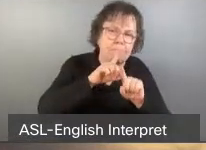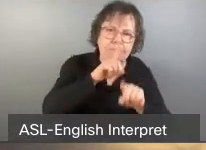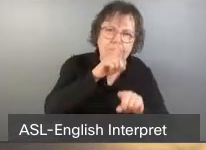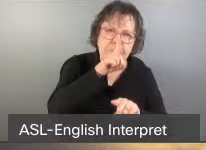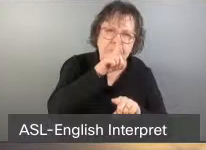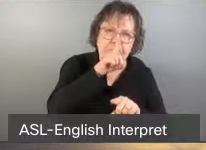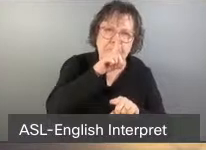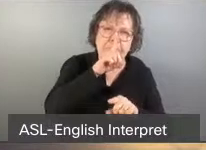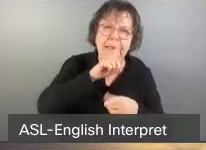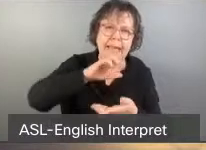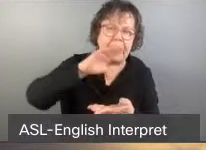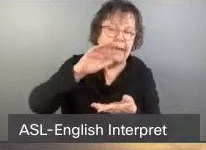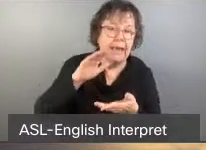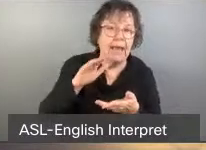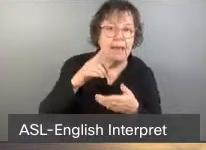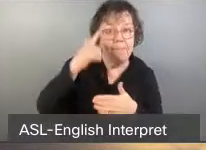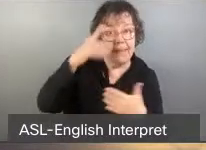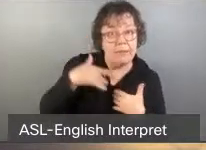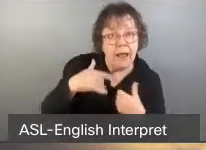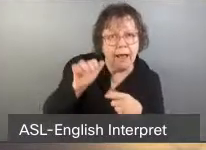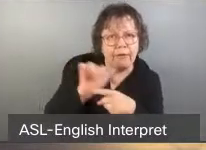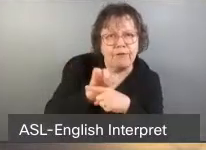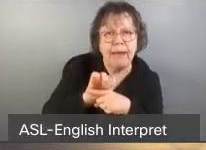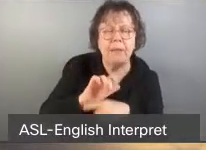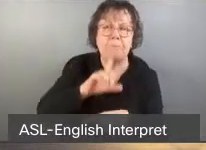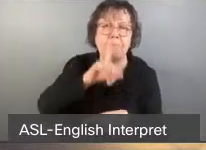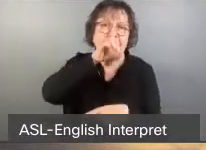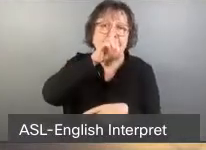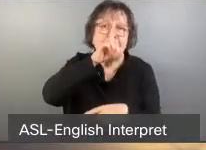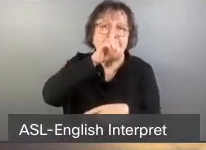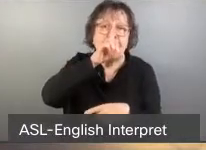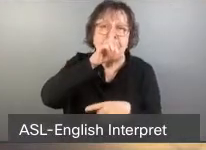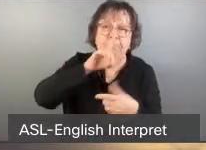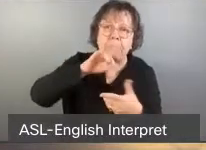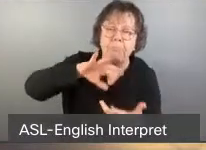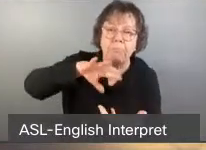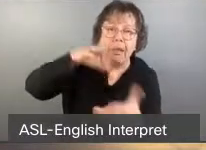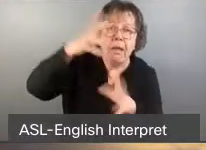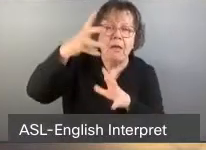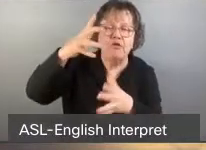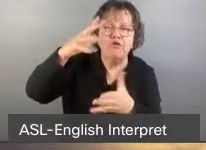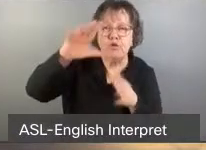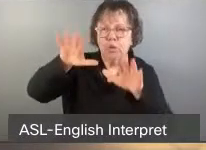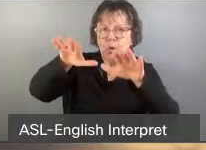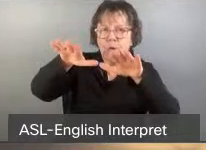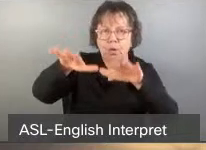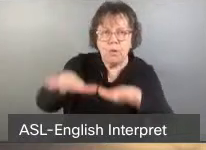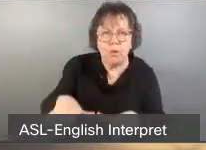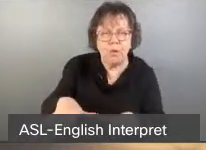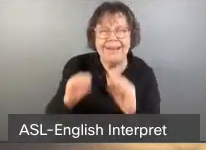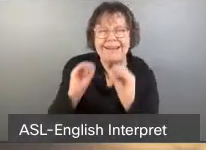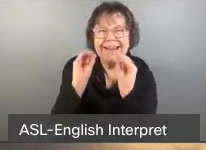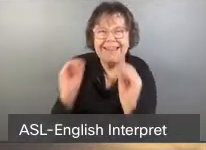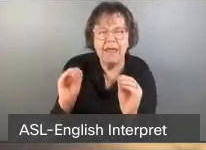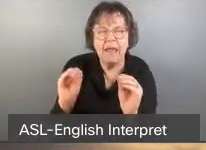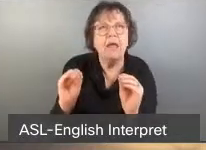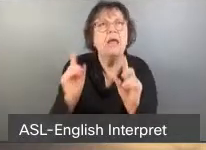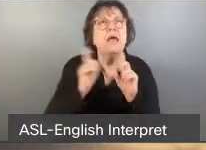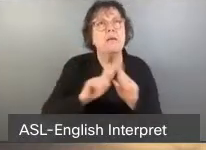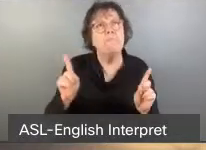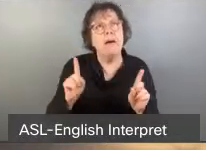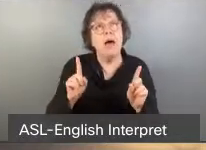No mention of mental health training. But sure. Train someone to react to every possibility of a